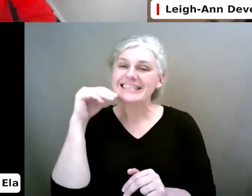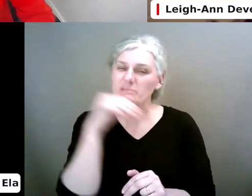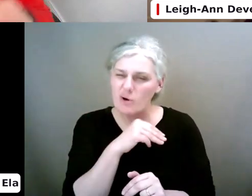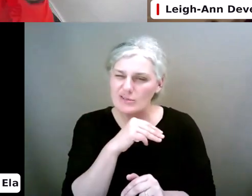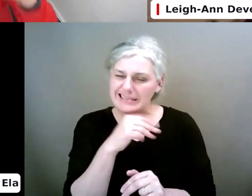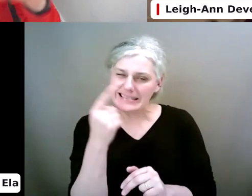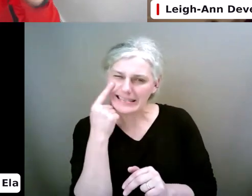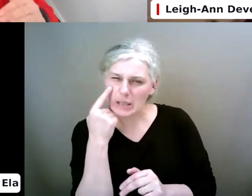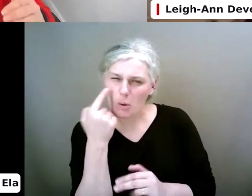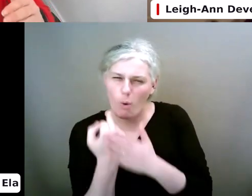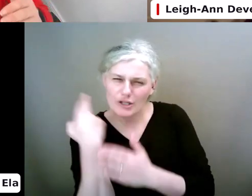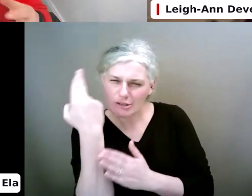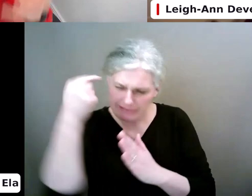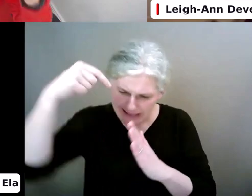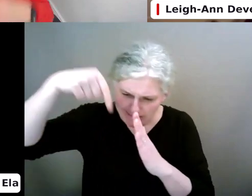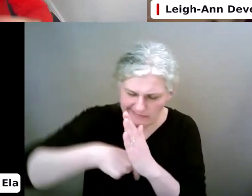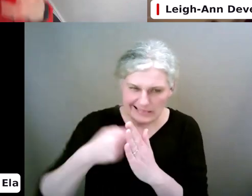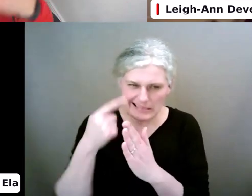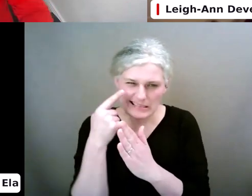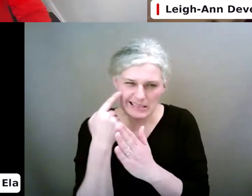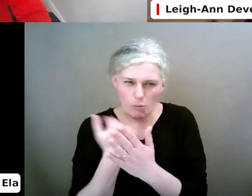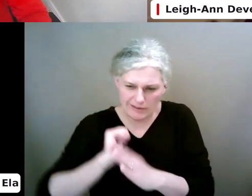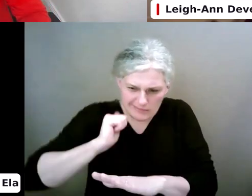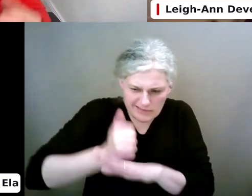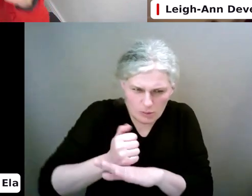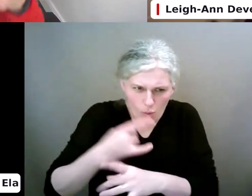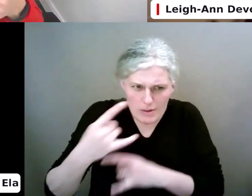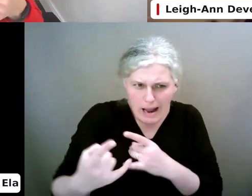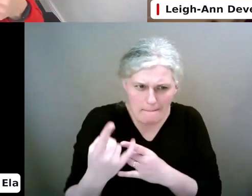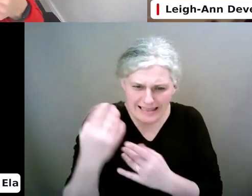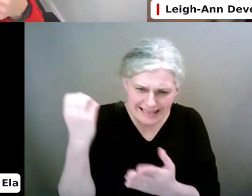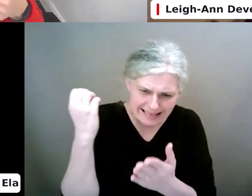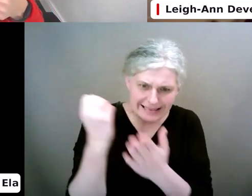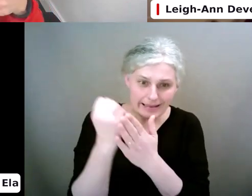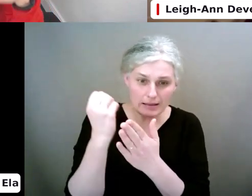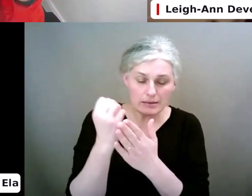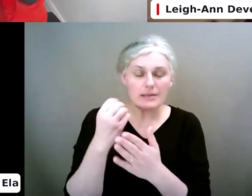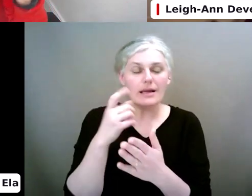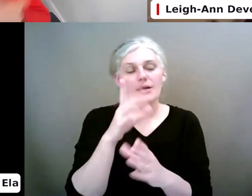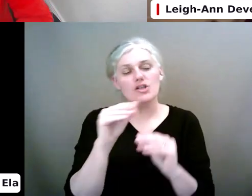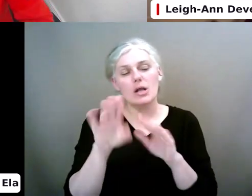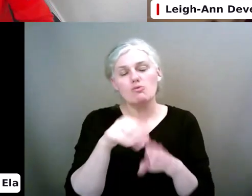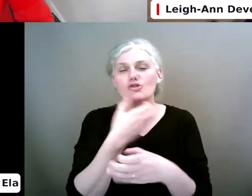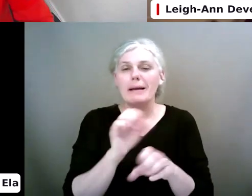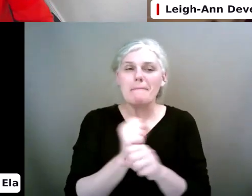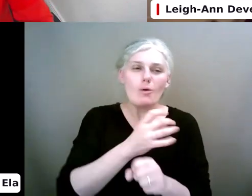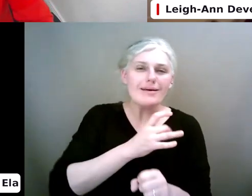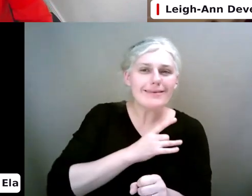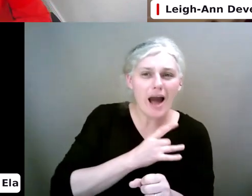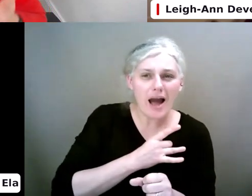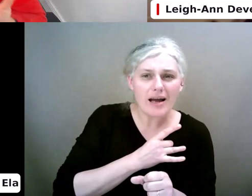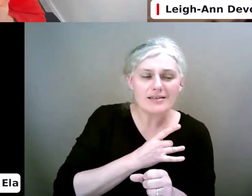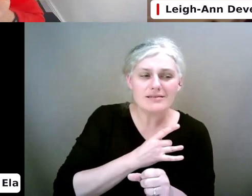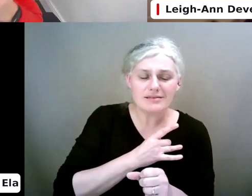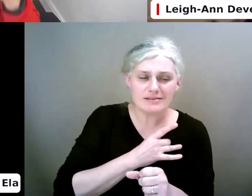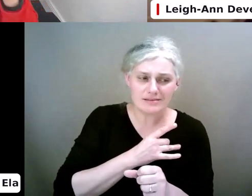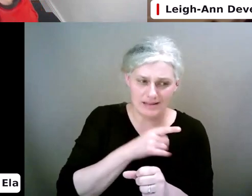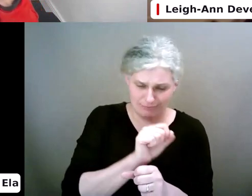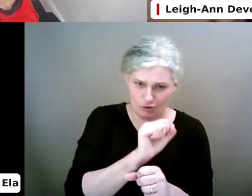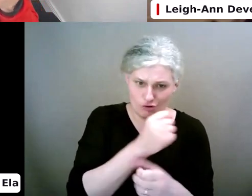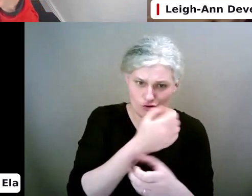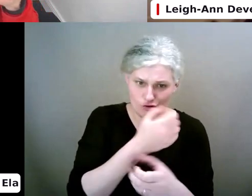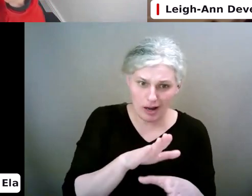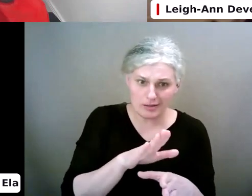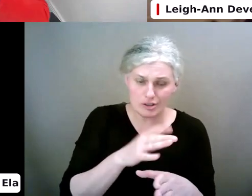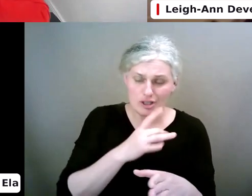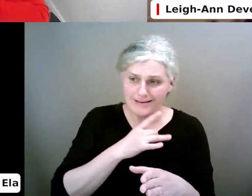there and be on it and talk to them about that, about kindness, about being kind to others. The first webinar I did